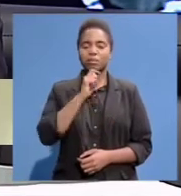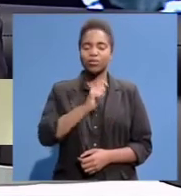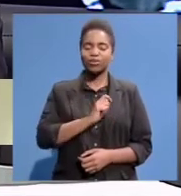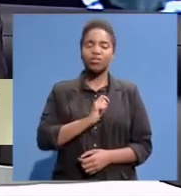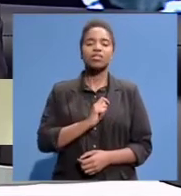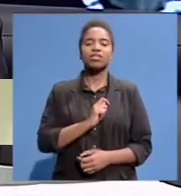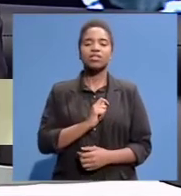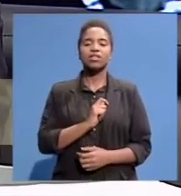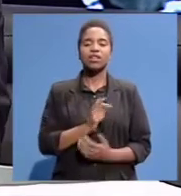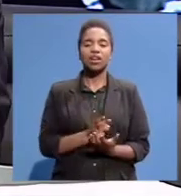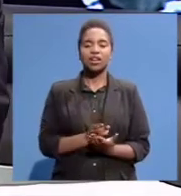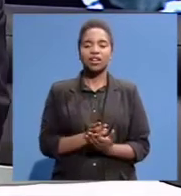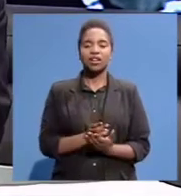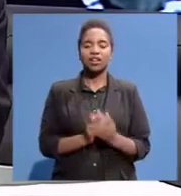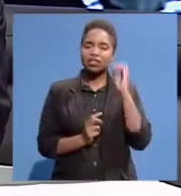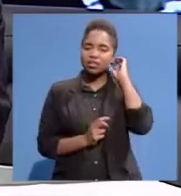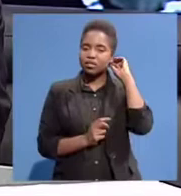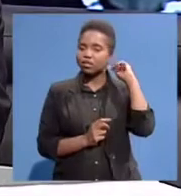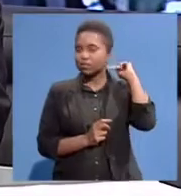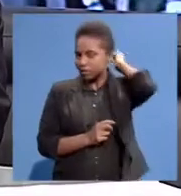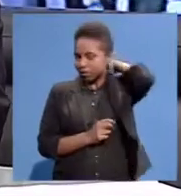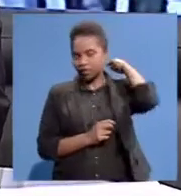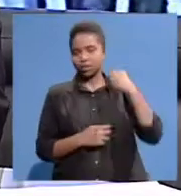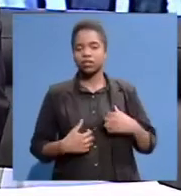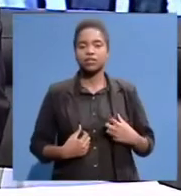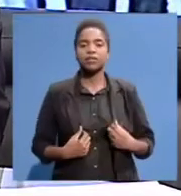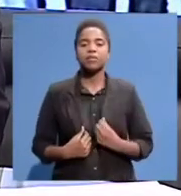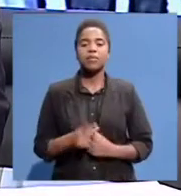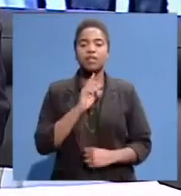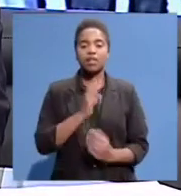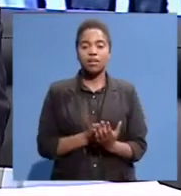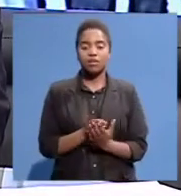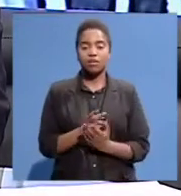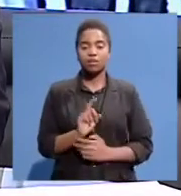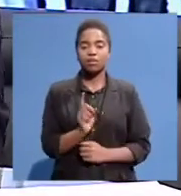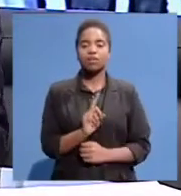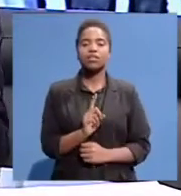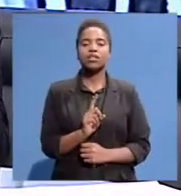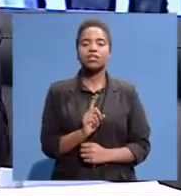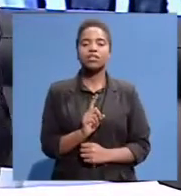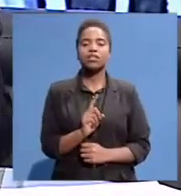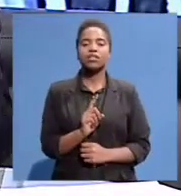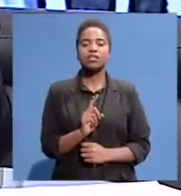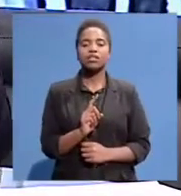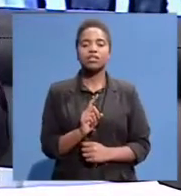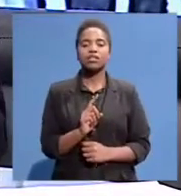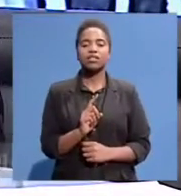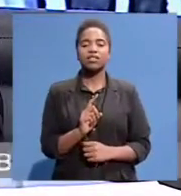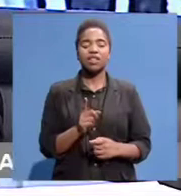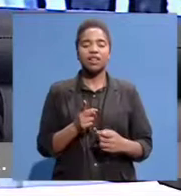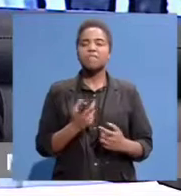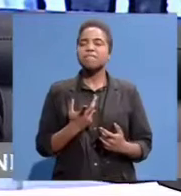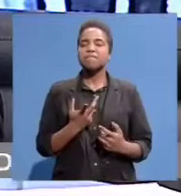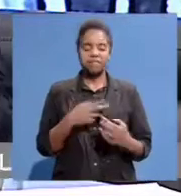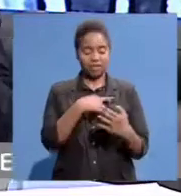Our role frankly Was not as profound as